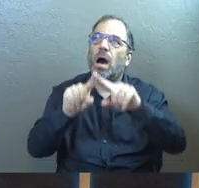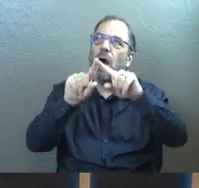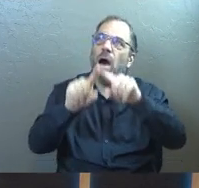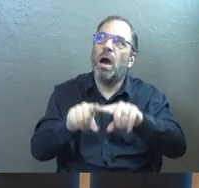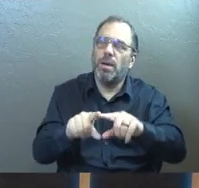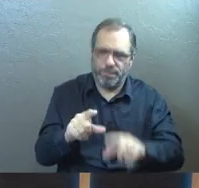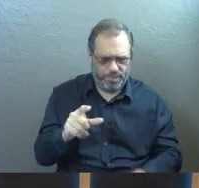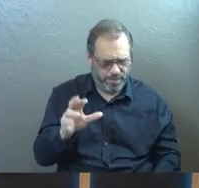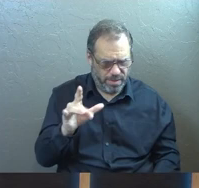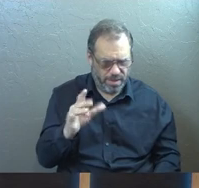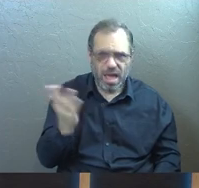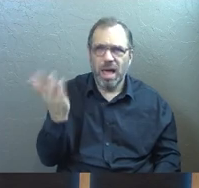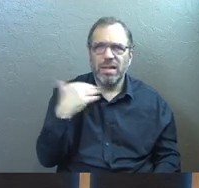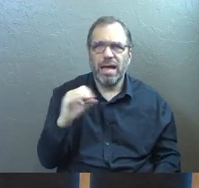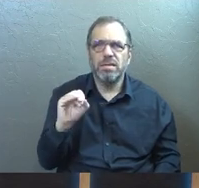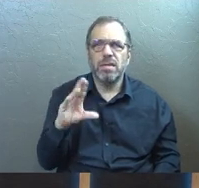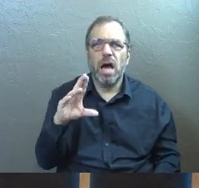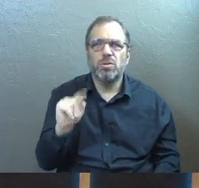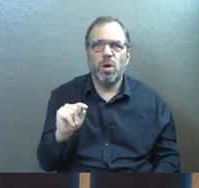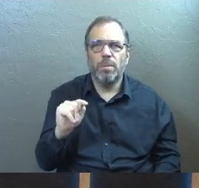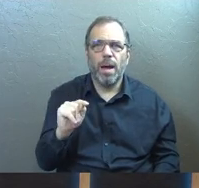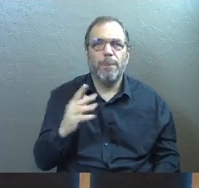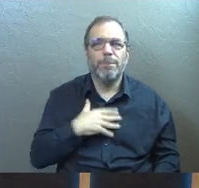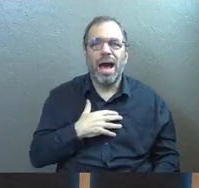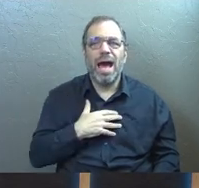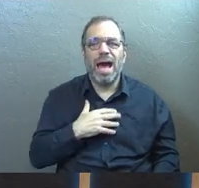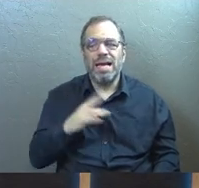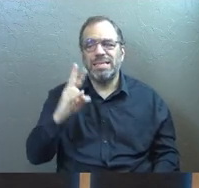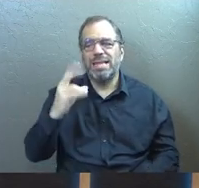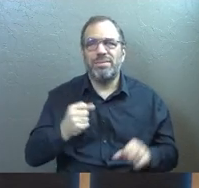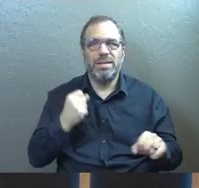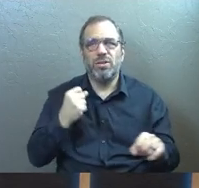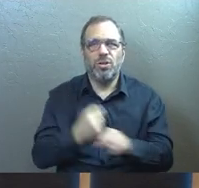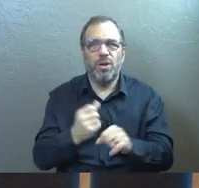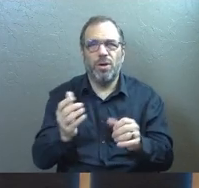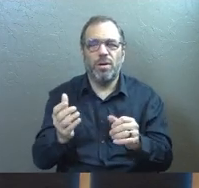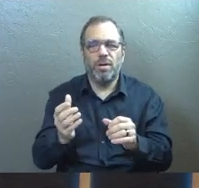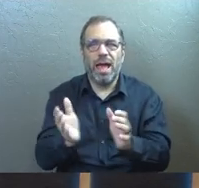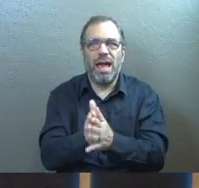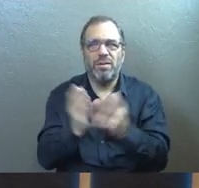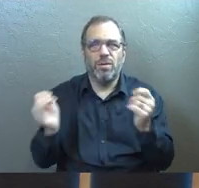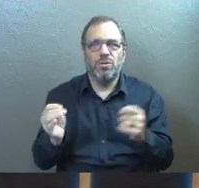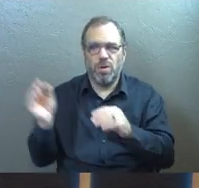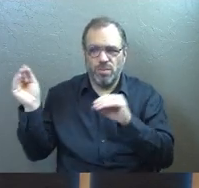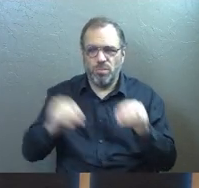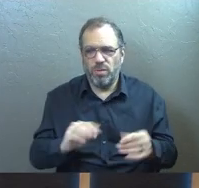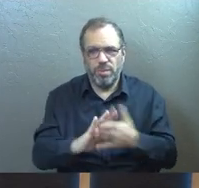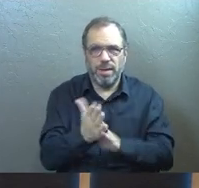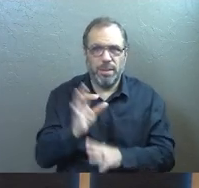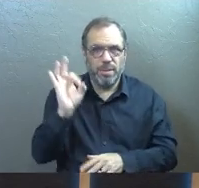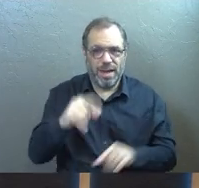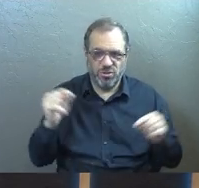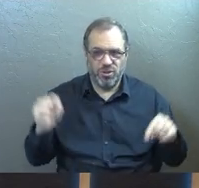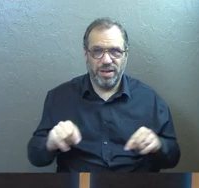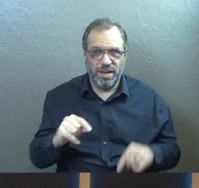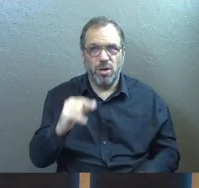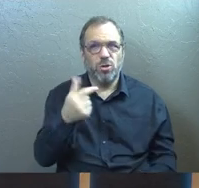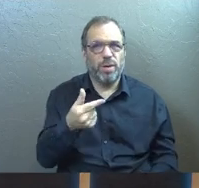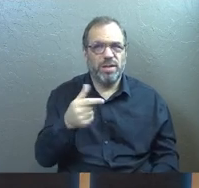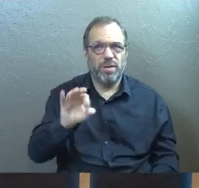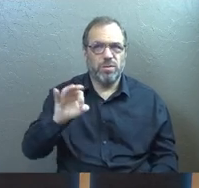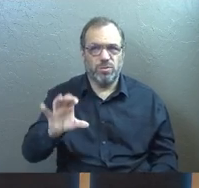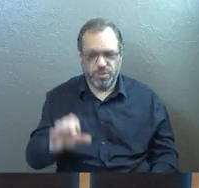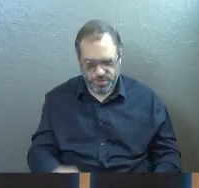This last October was my seven year anniversary. My family moving here, me becoming pastor here at Grace